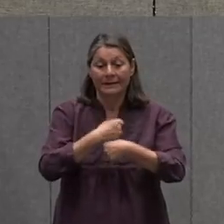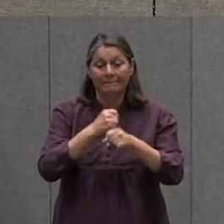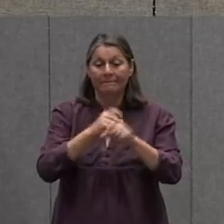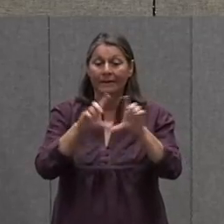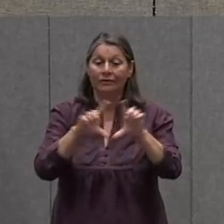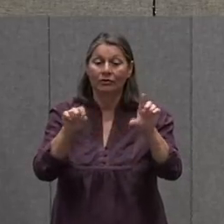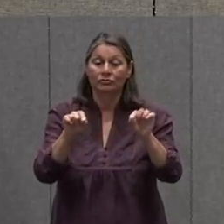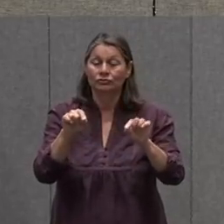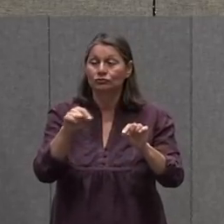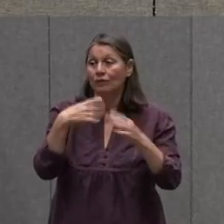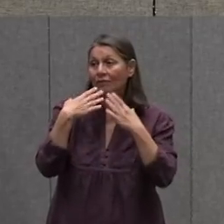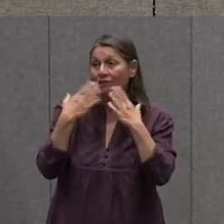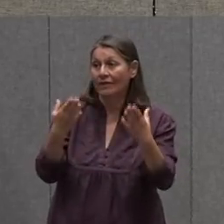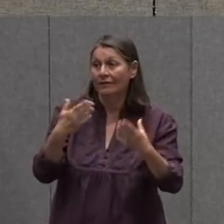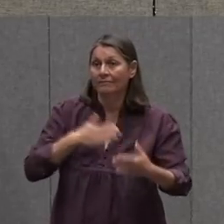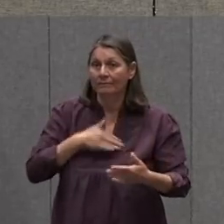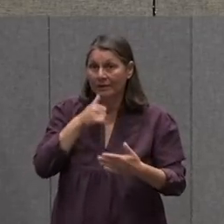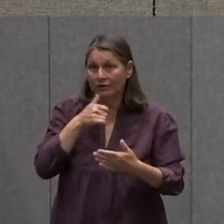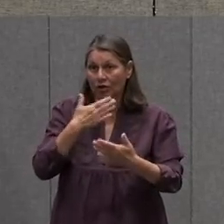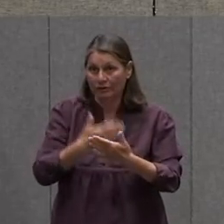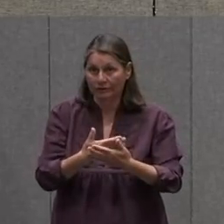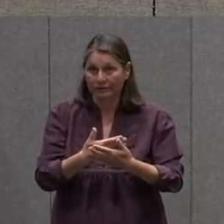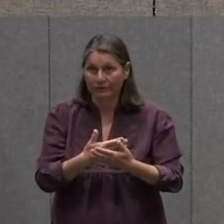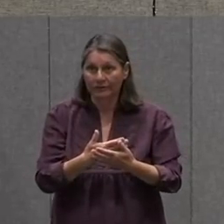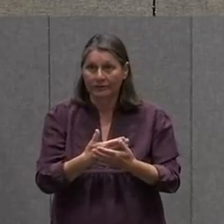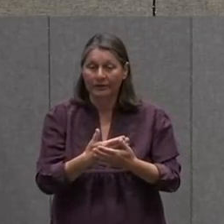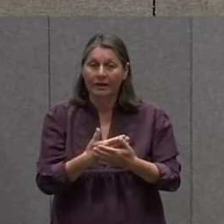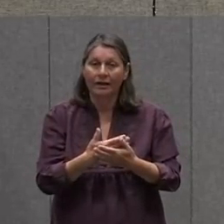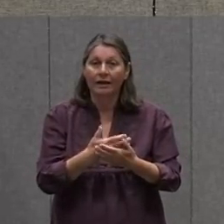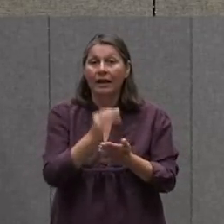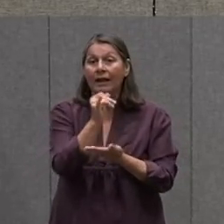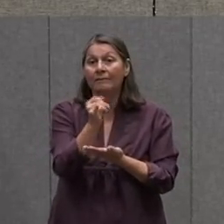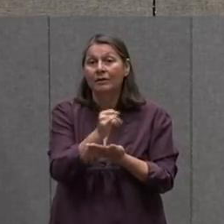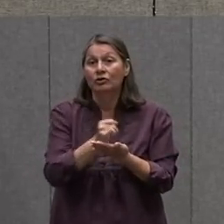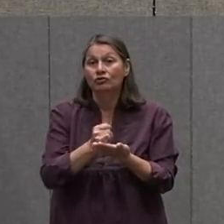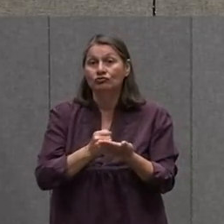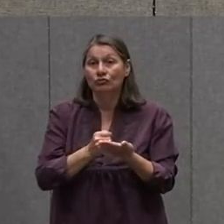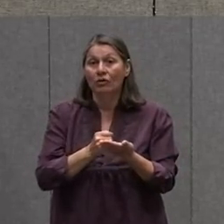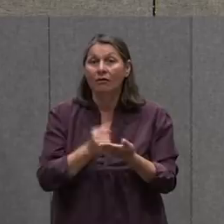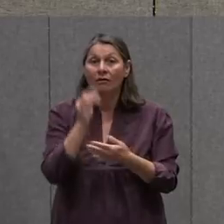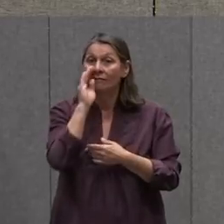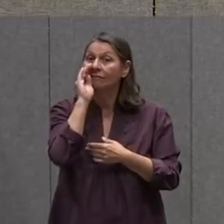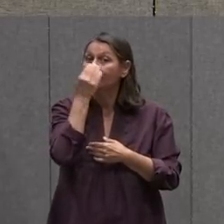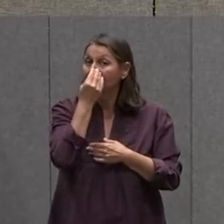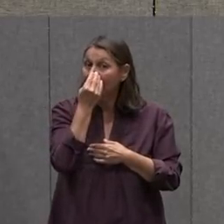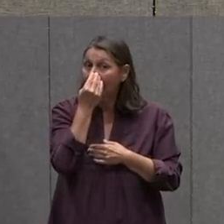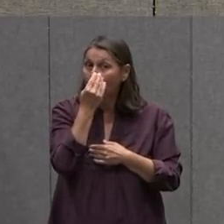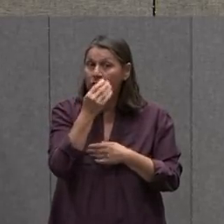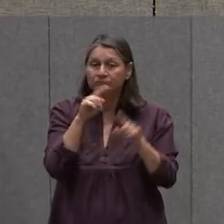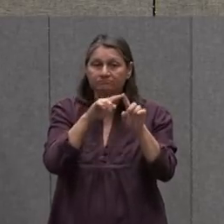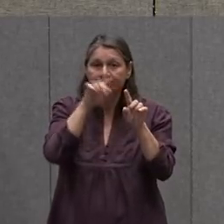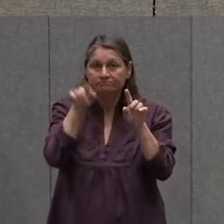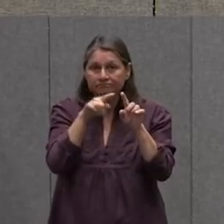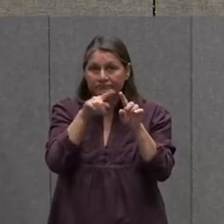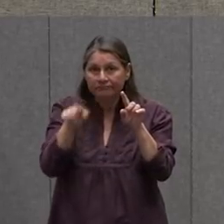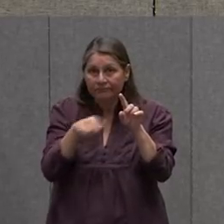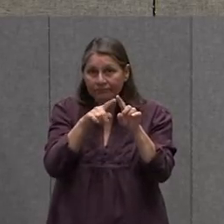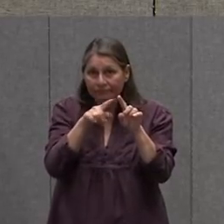To My Daughter I'm Going To Make Some Flowers And Just Petals And She